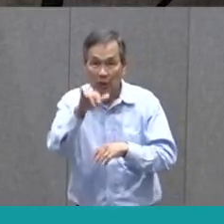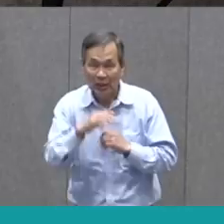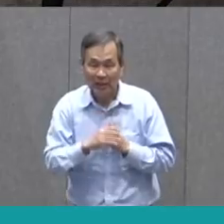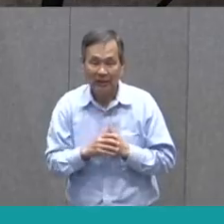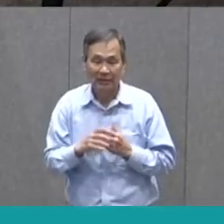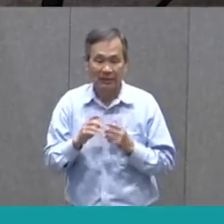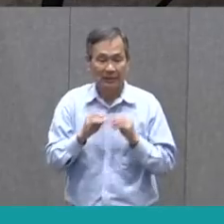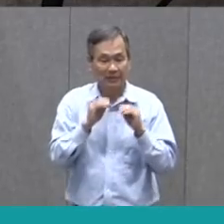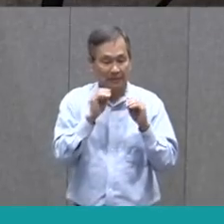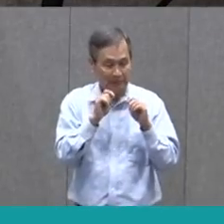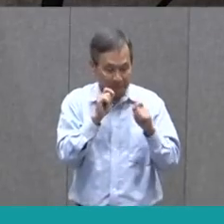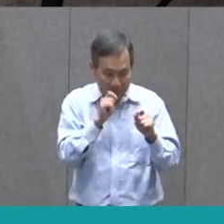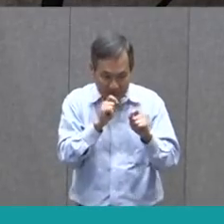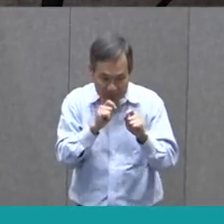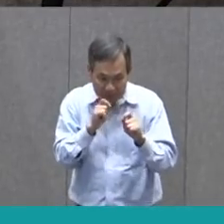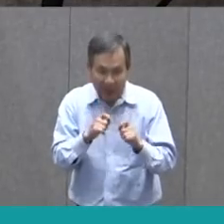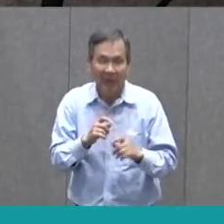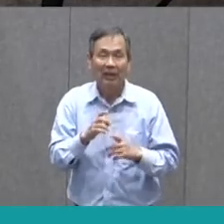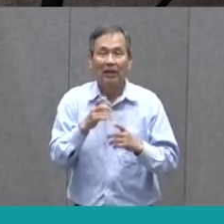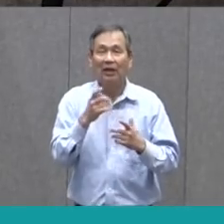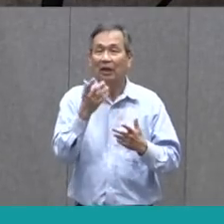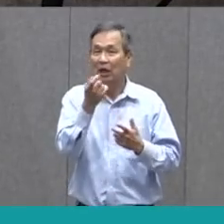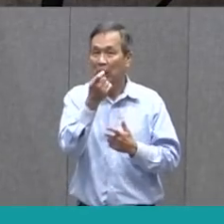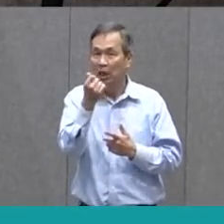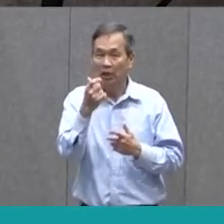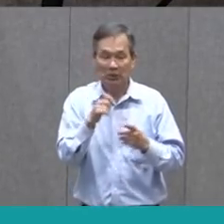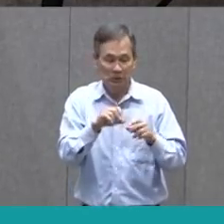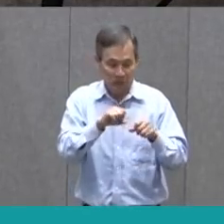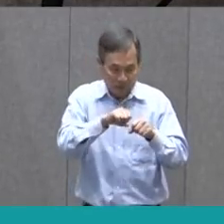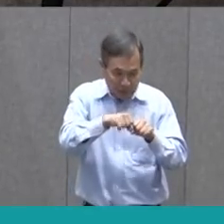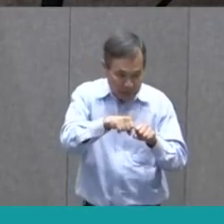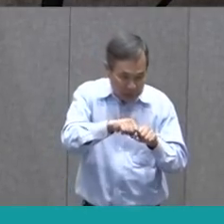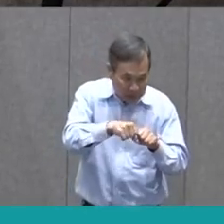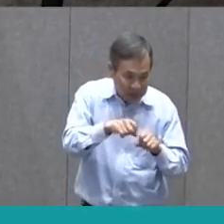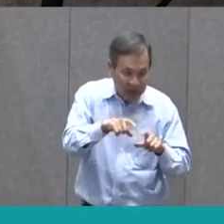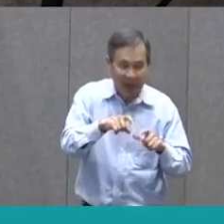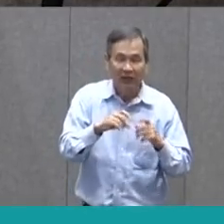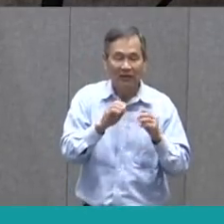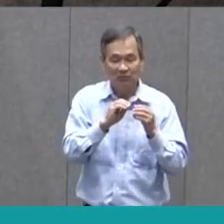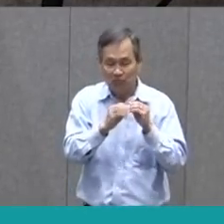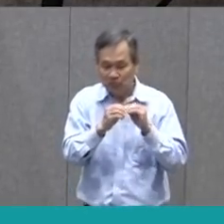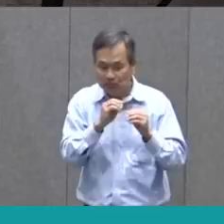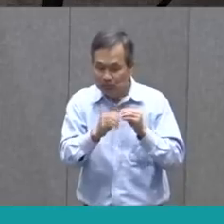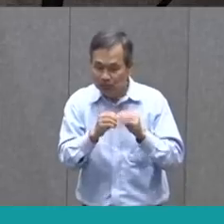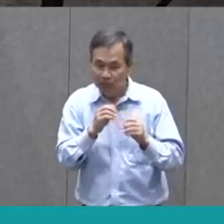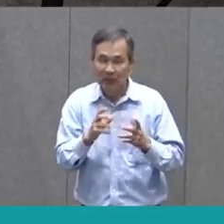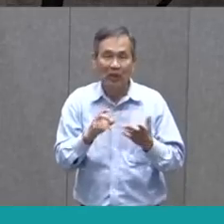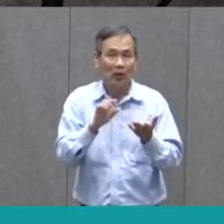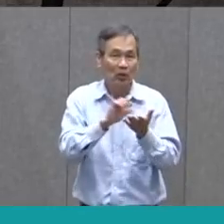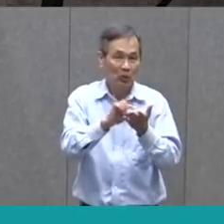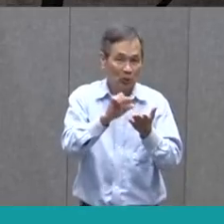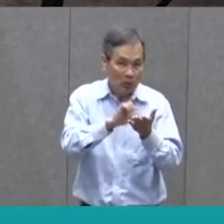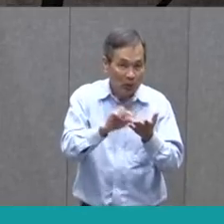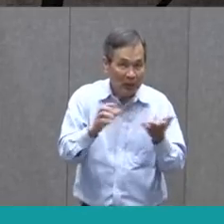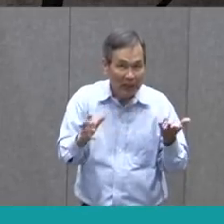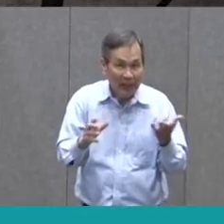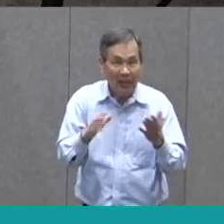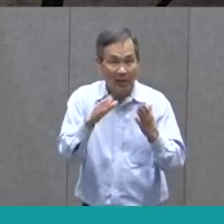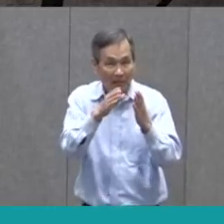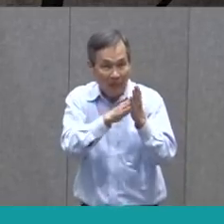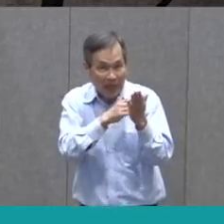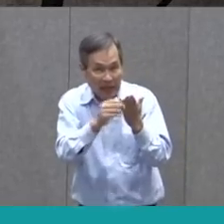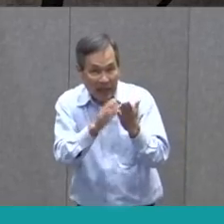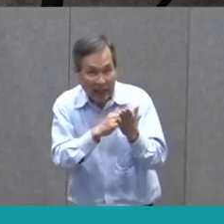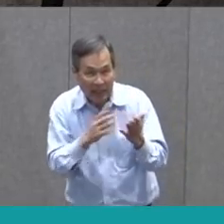tinkering, hammering, twisting, fiddling, gluing, painting.